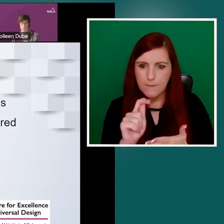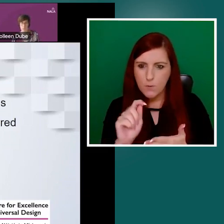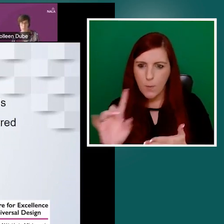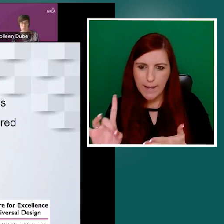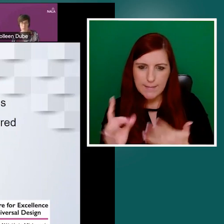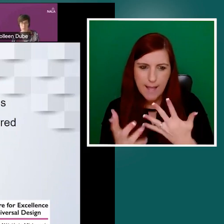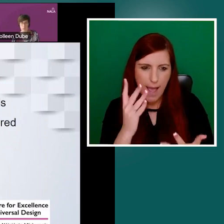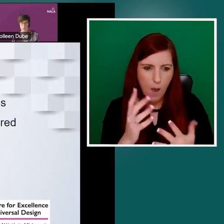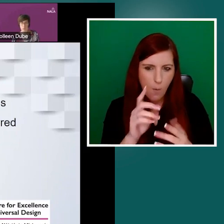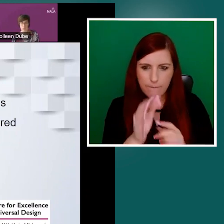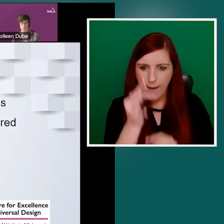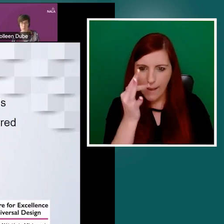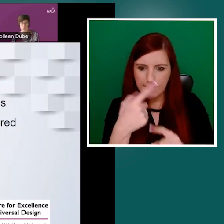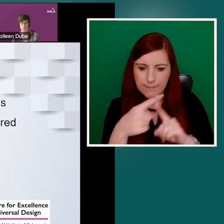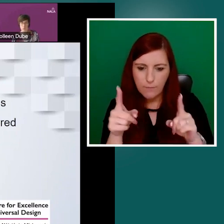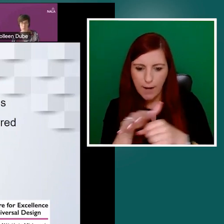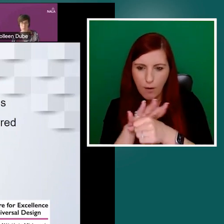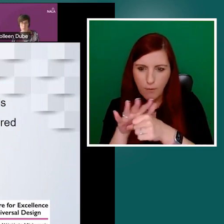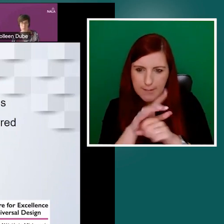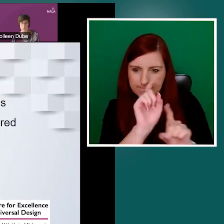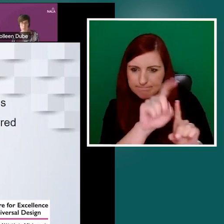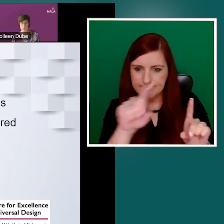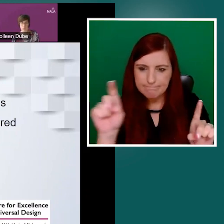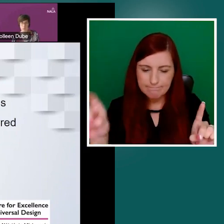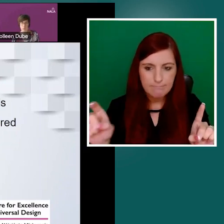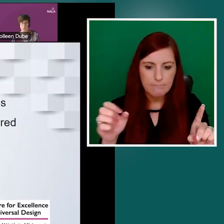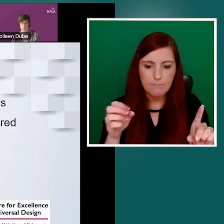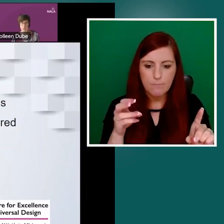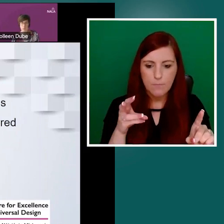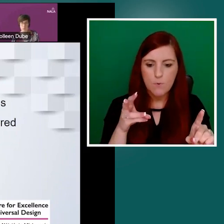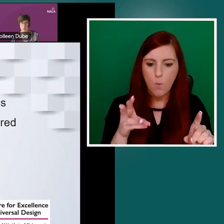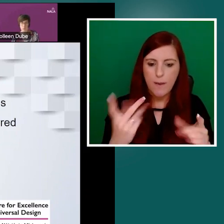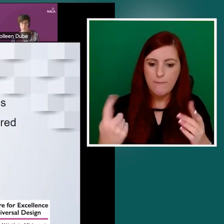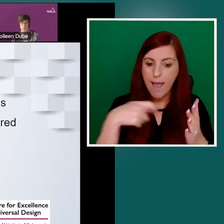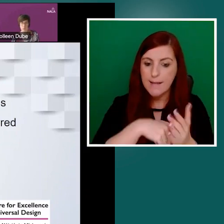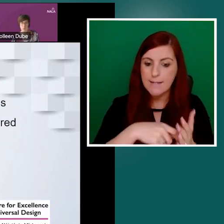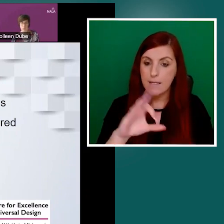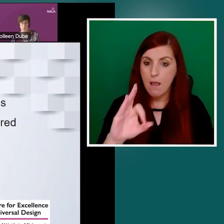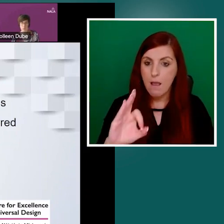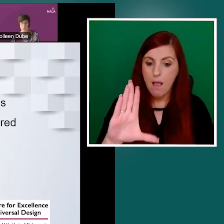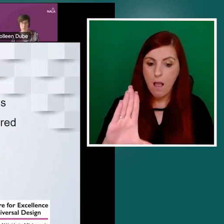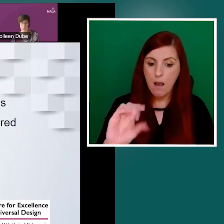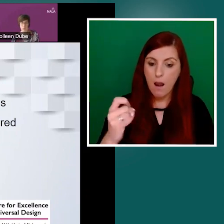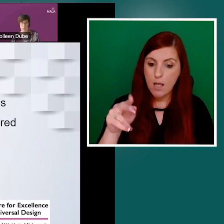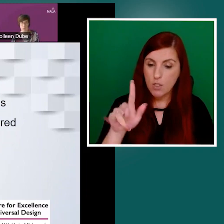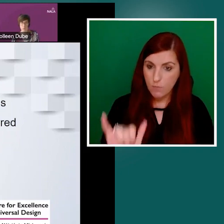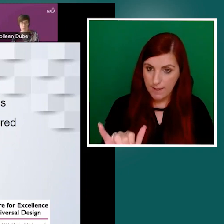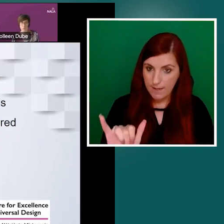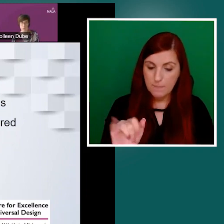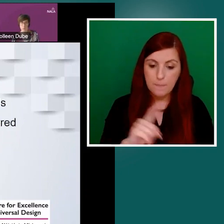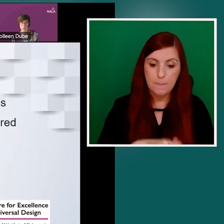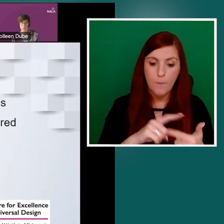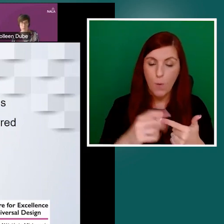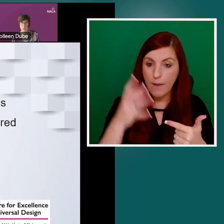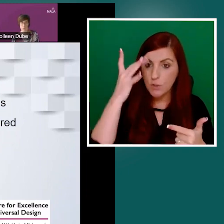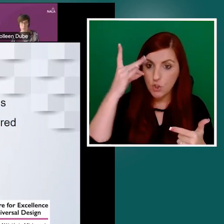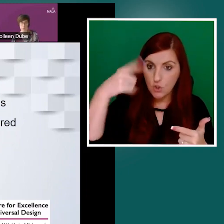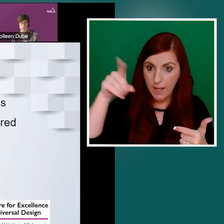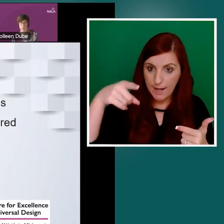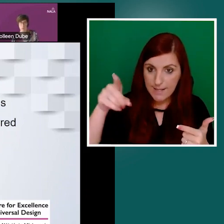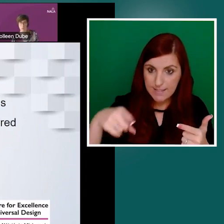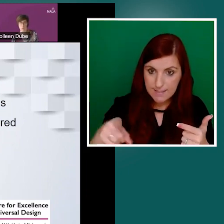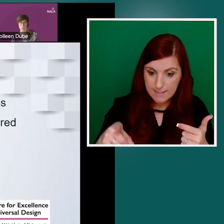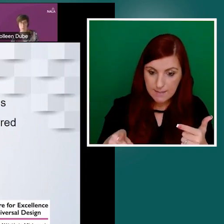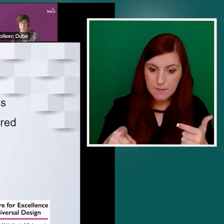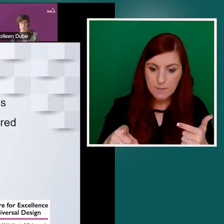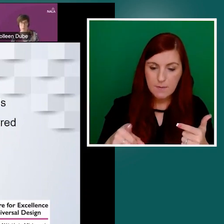glossary. There's numerous checklists that are in the toolkit. So there's a new index for that list of checklists.